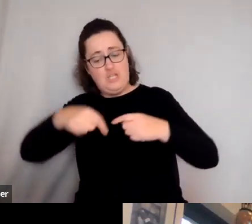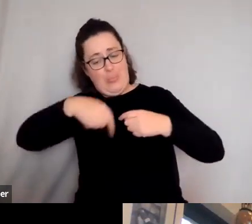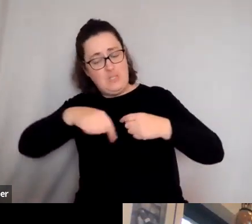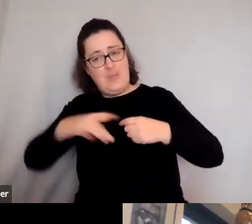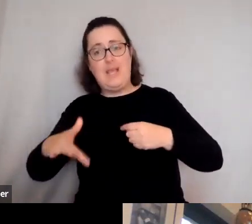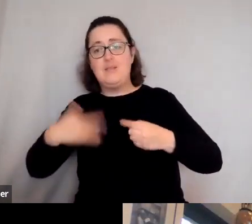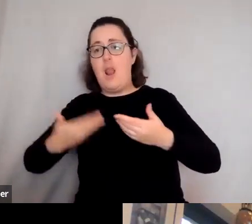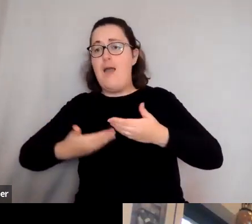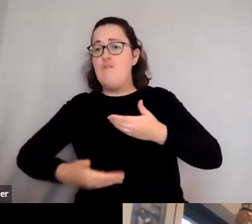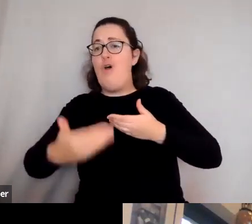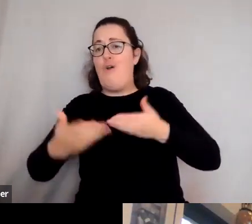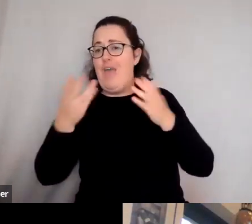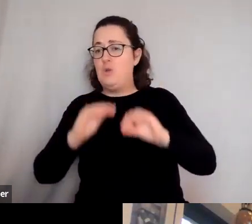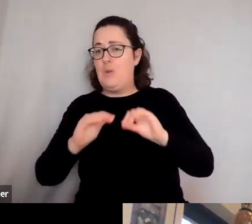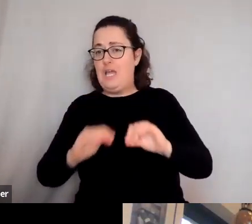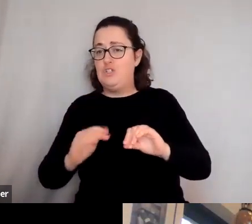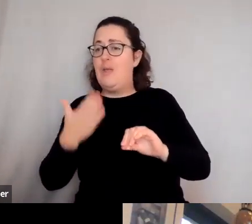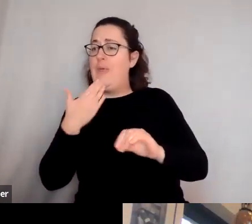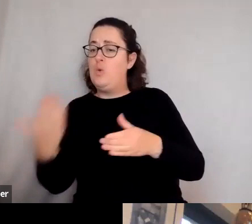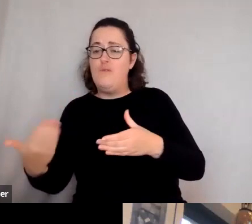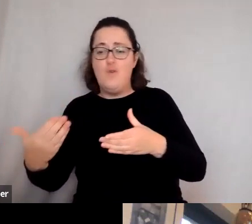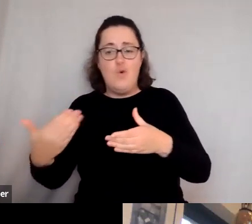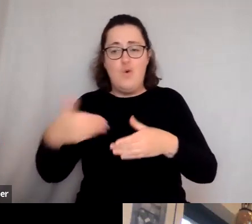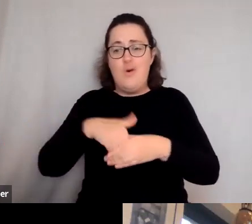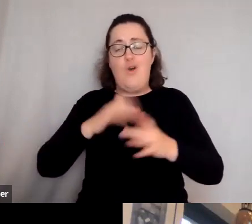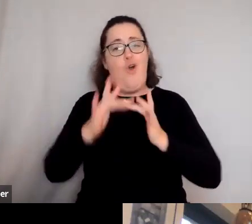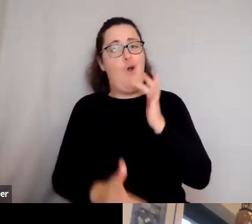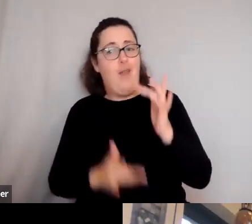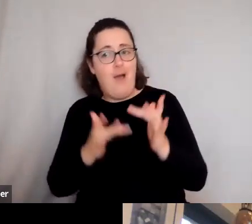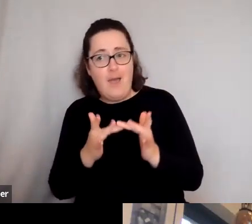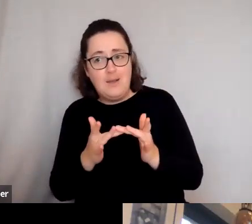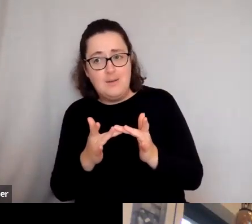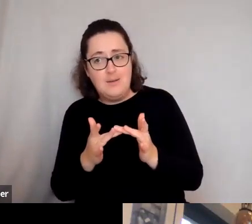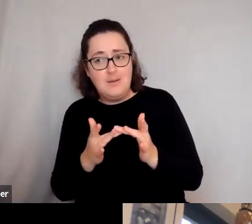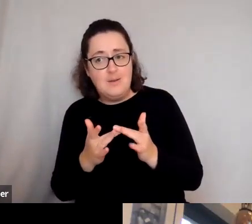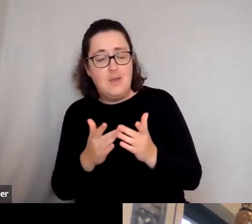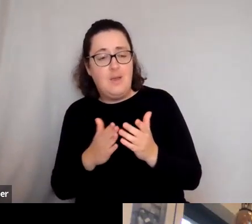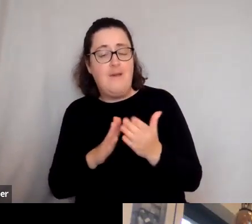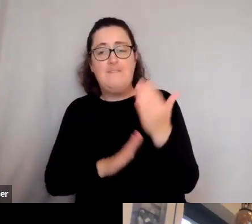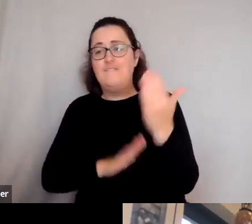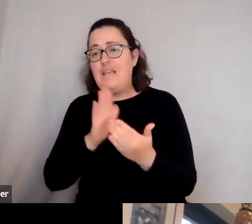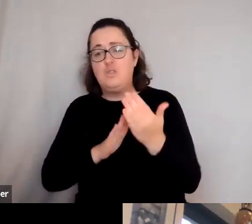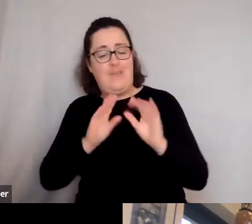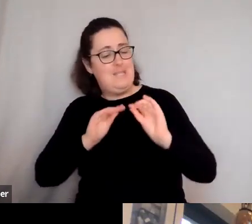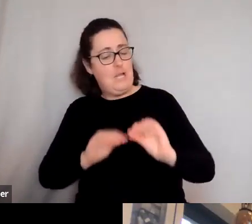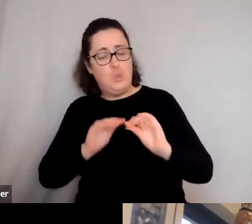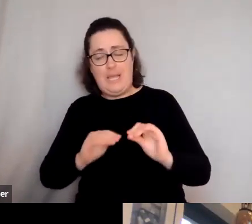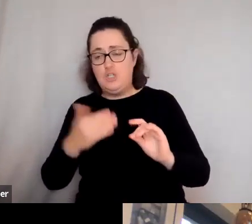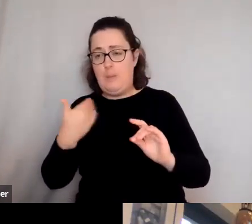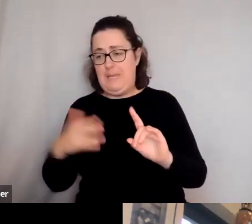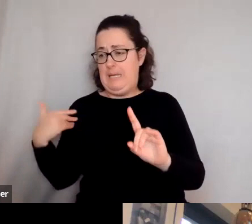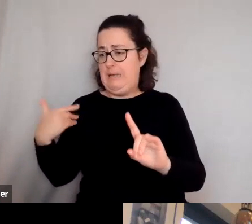Thank you for coming and doing this online with us. Um, obviously, in-person education has struggled